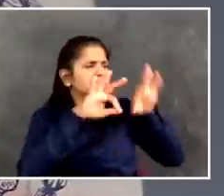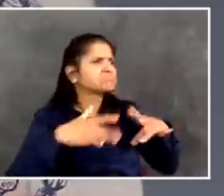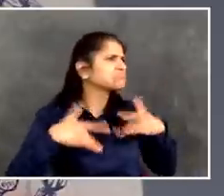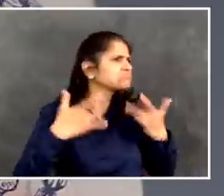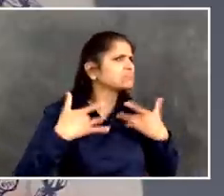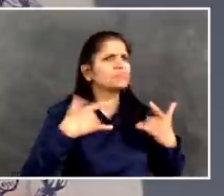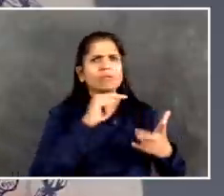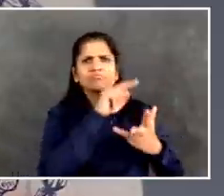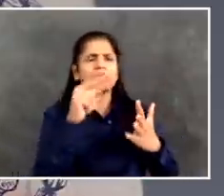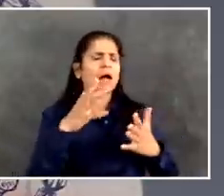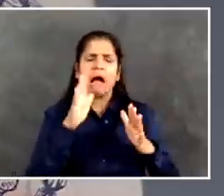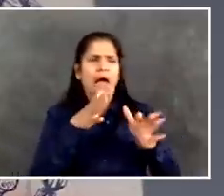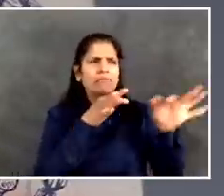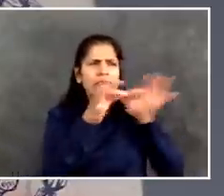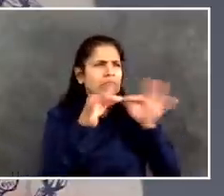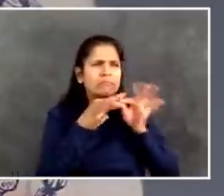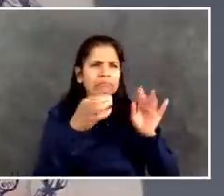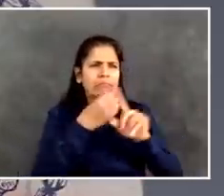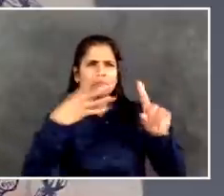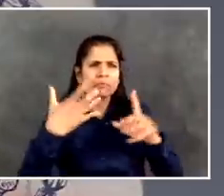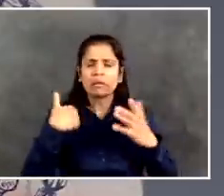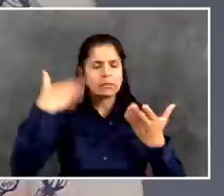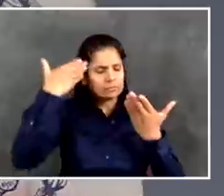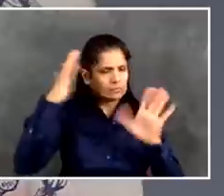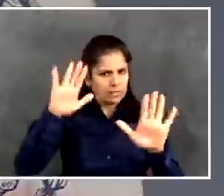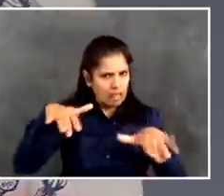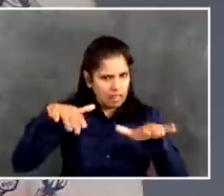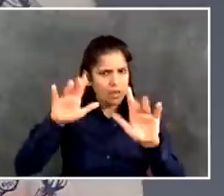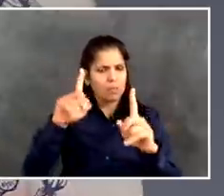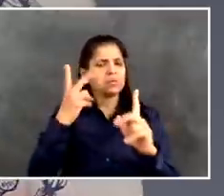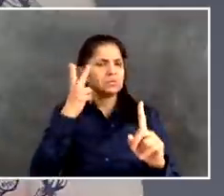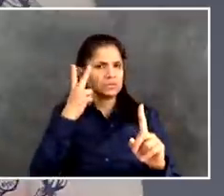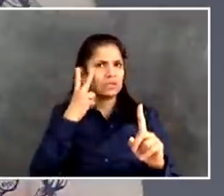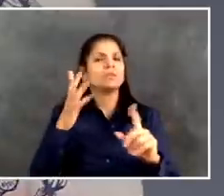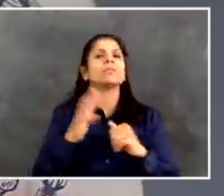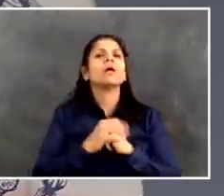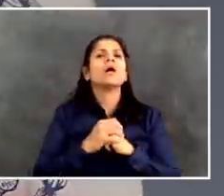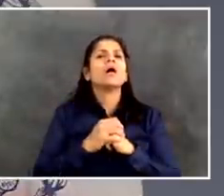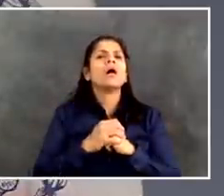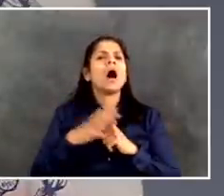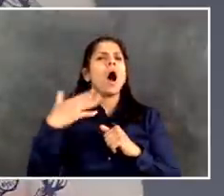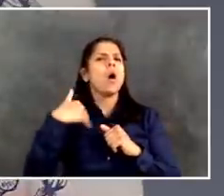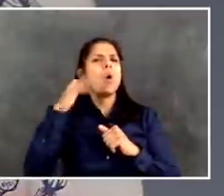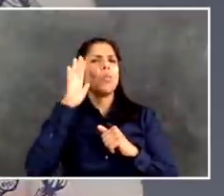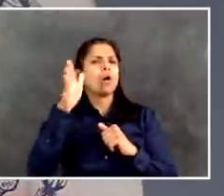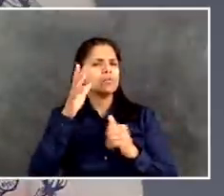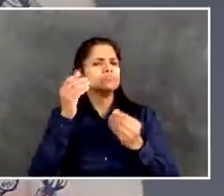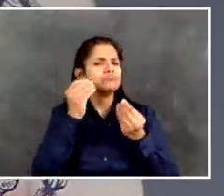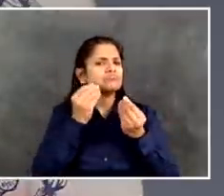Again, confirming three individuals from who had been coming out of three different hospitals.